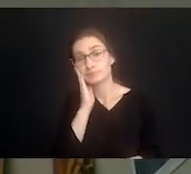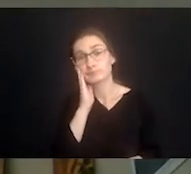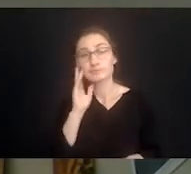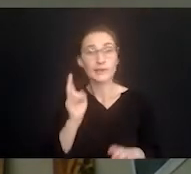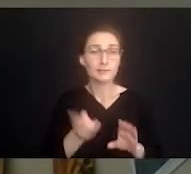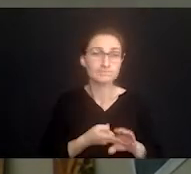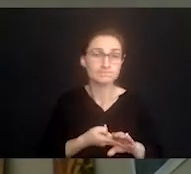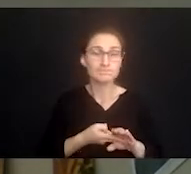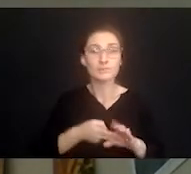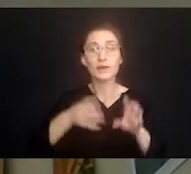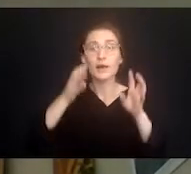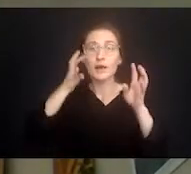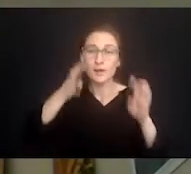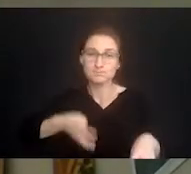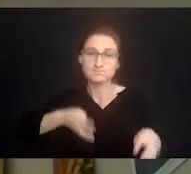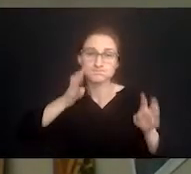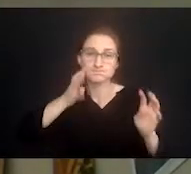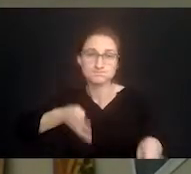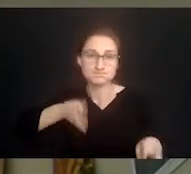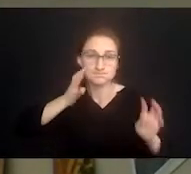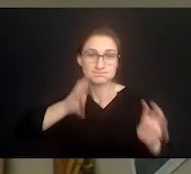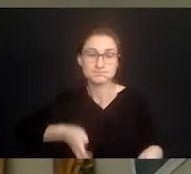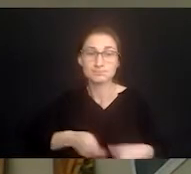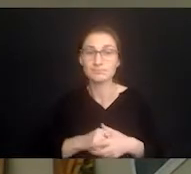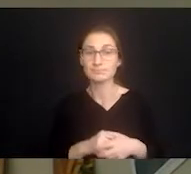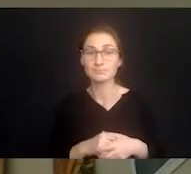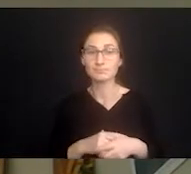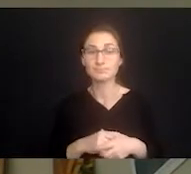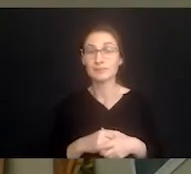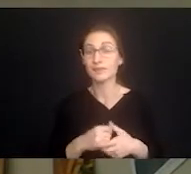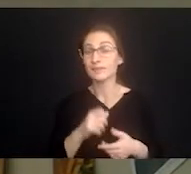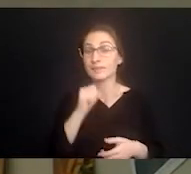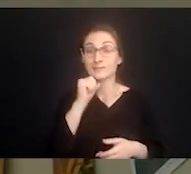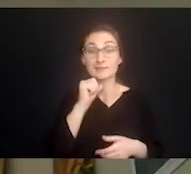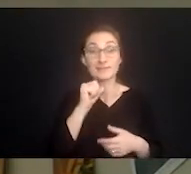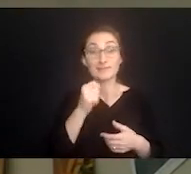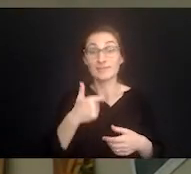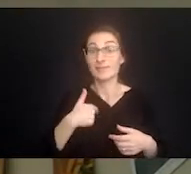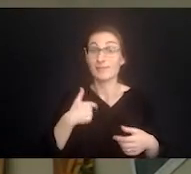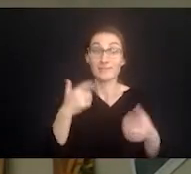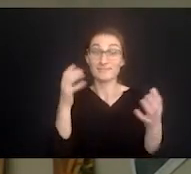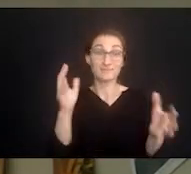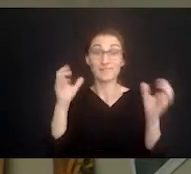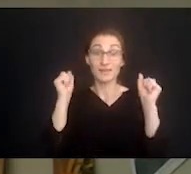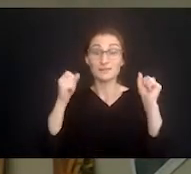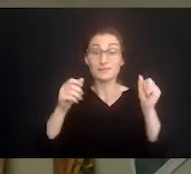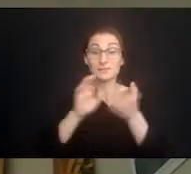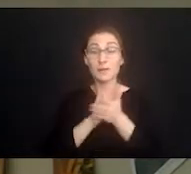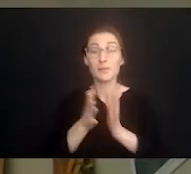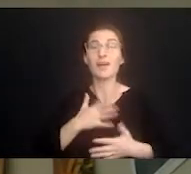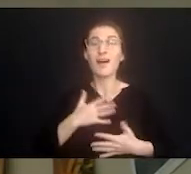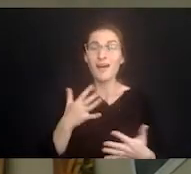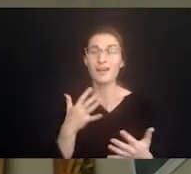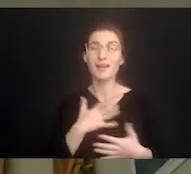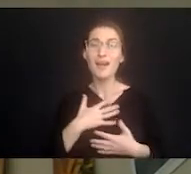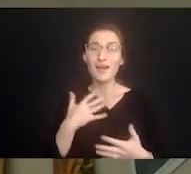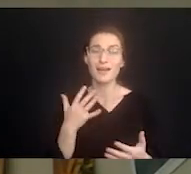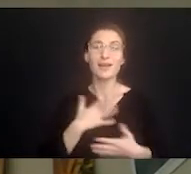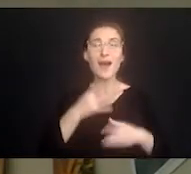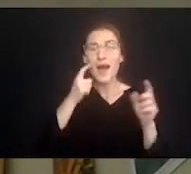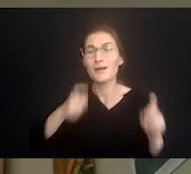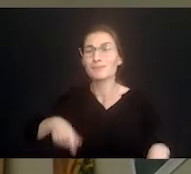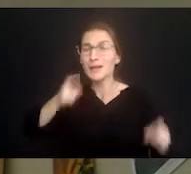mattress and the pillow, the tears began to flow. It didn't take long for them to become full body sobs.